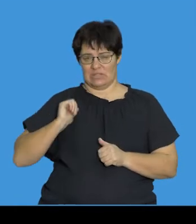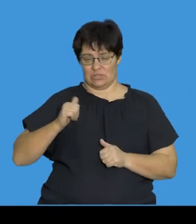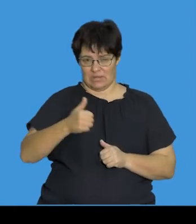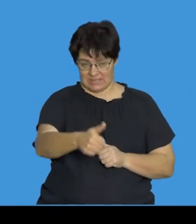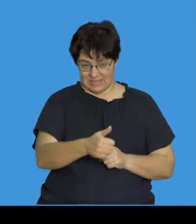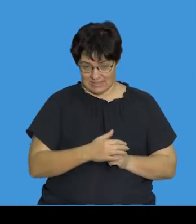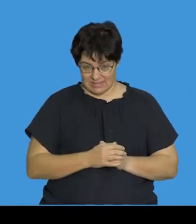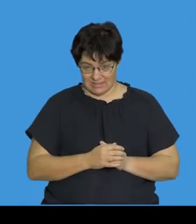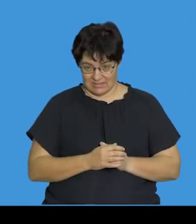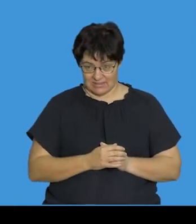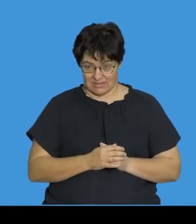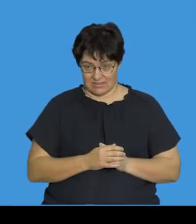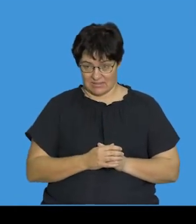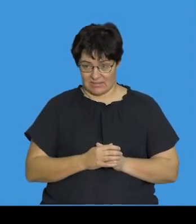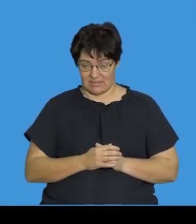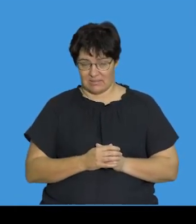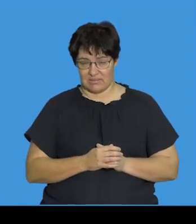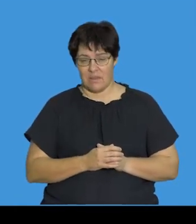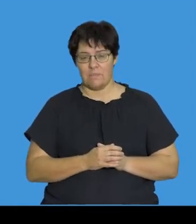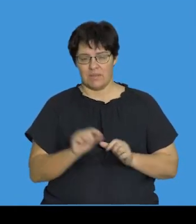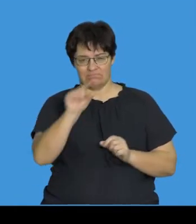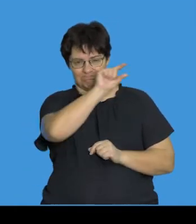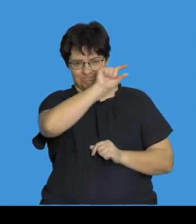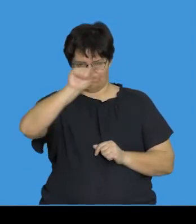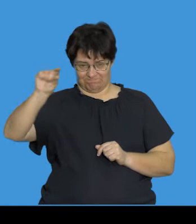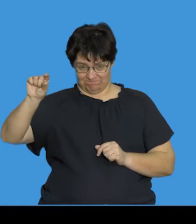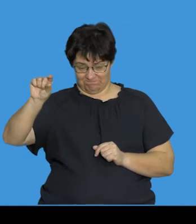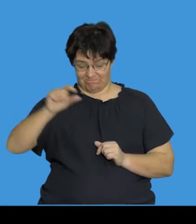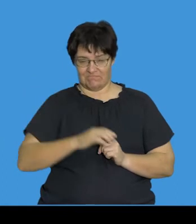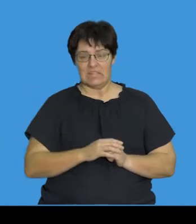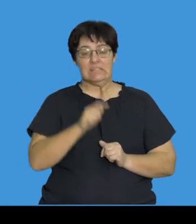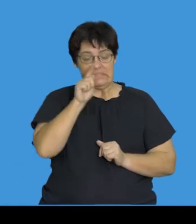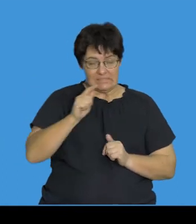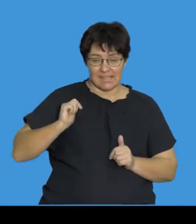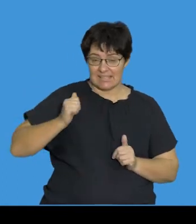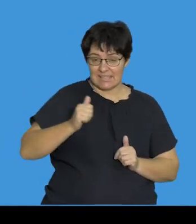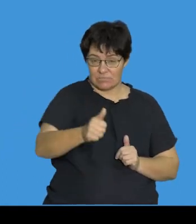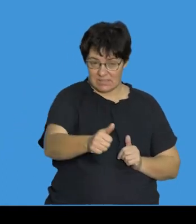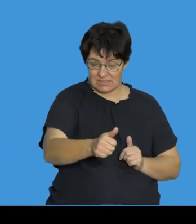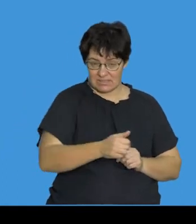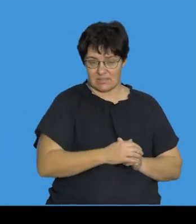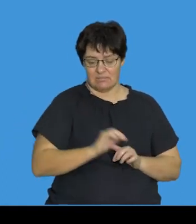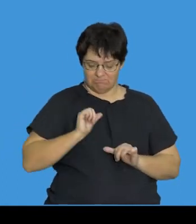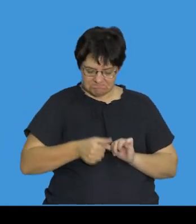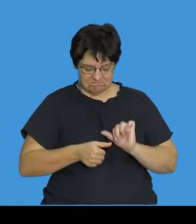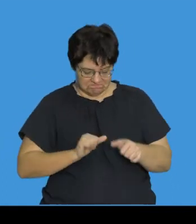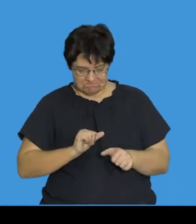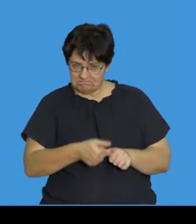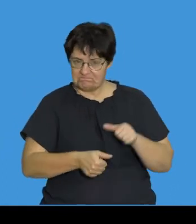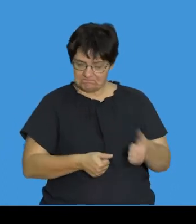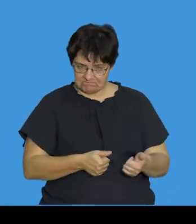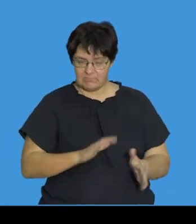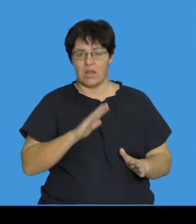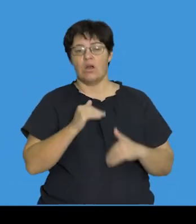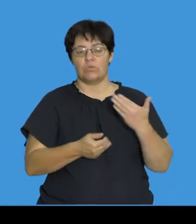would look up here. That's a sequence of DNA which I'm outlining in red. And so that sequence of DNA during